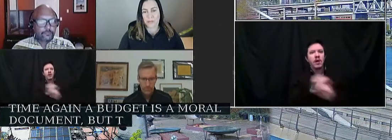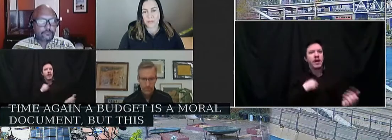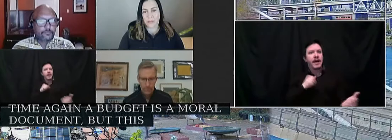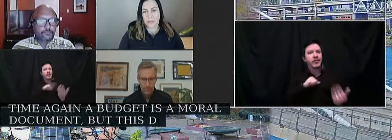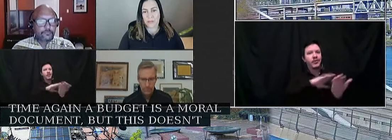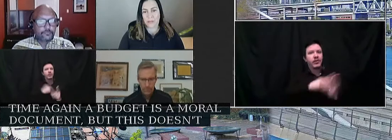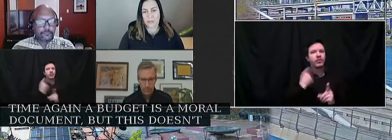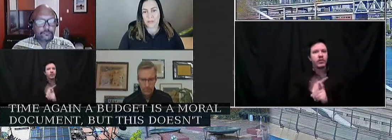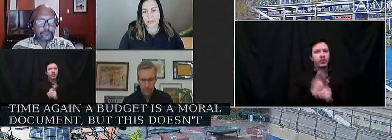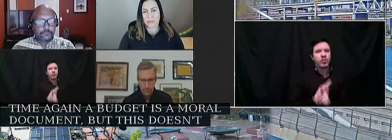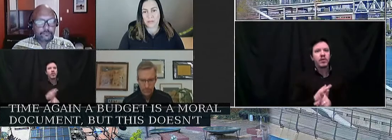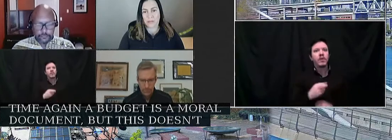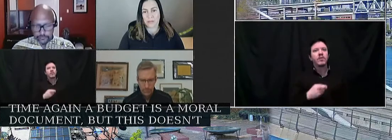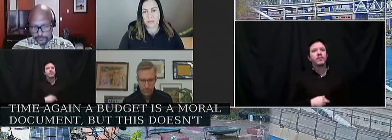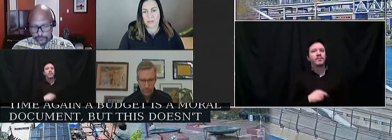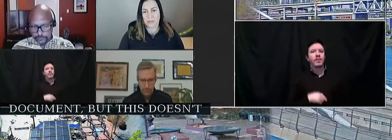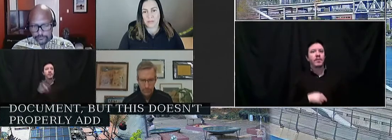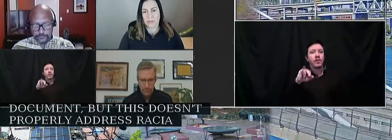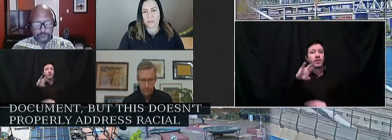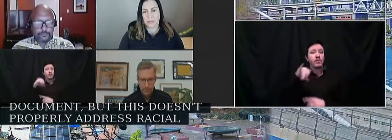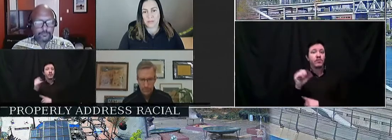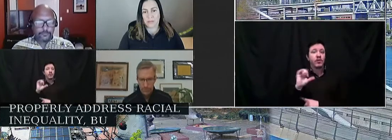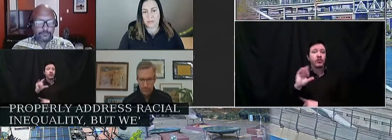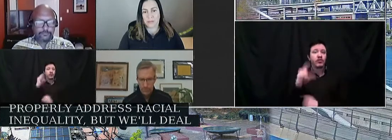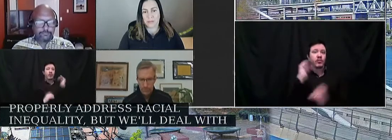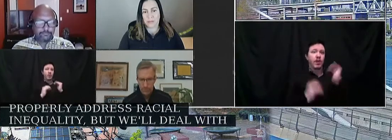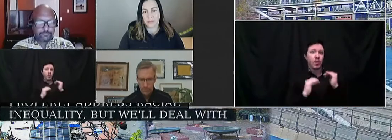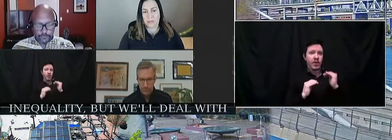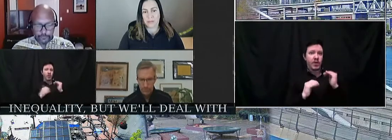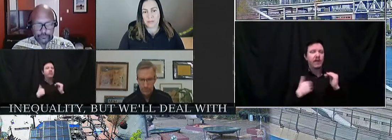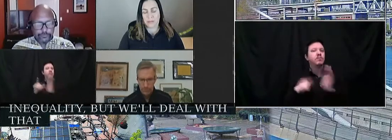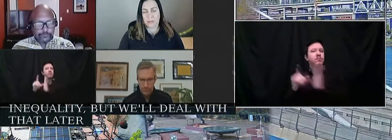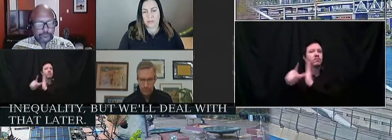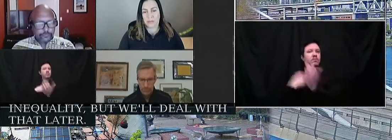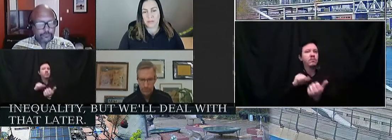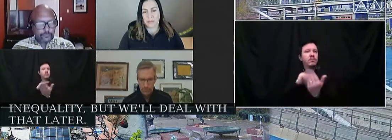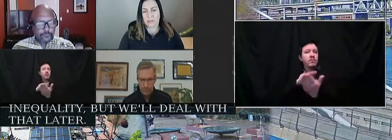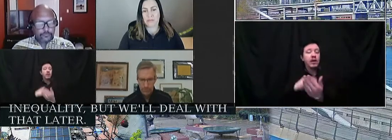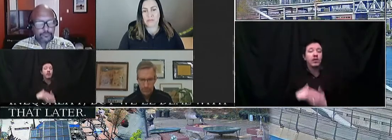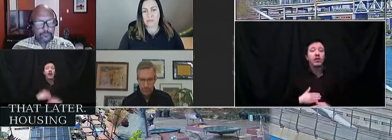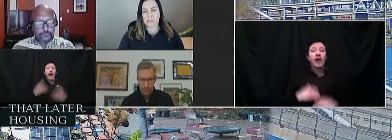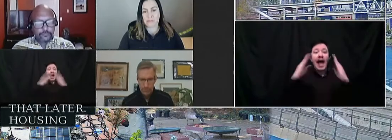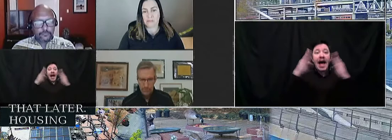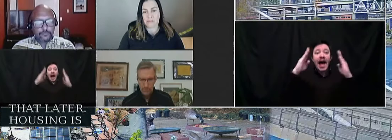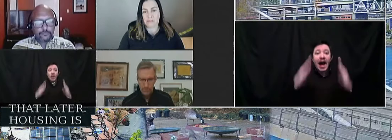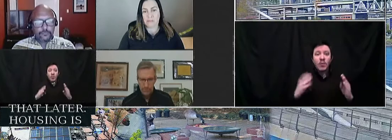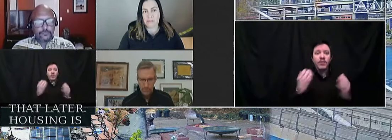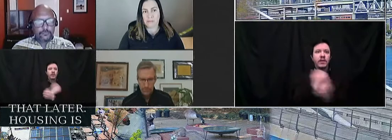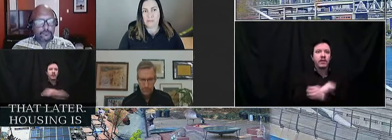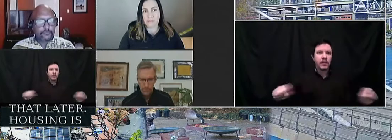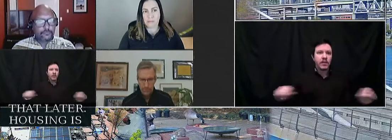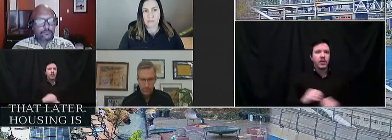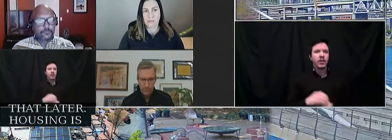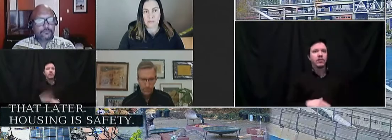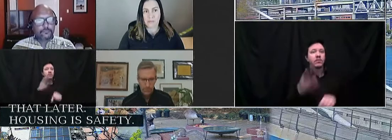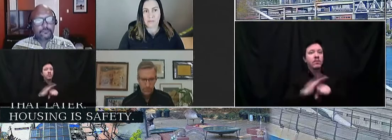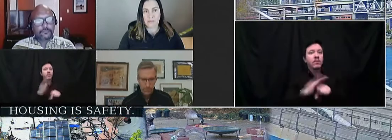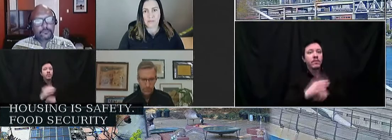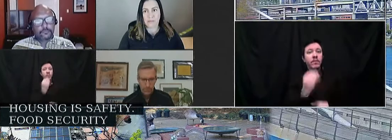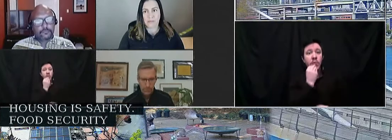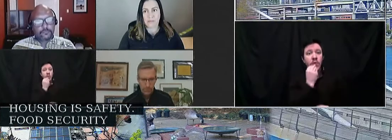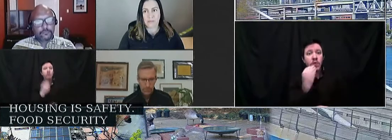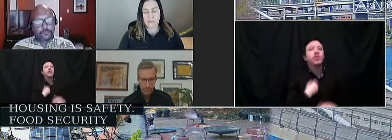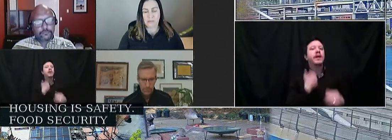inequality, but we'll deal with that later. Housing is safety. Food security is safety.